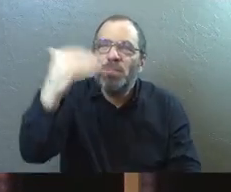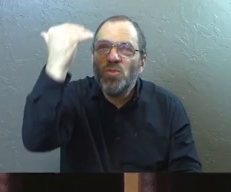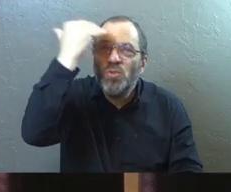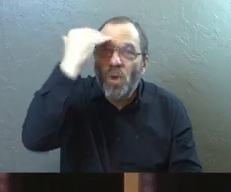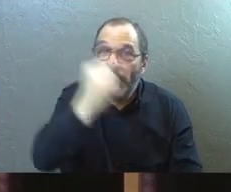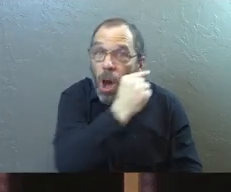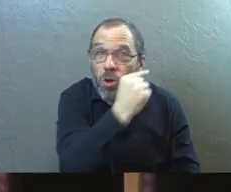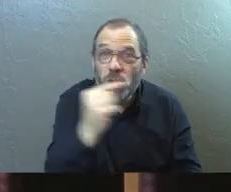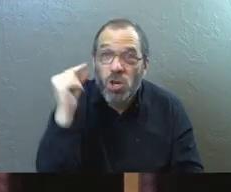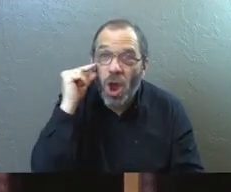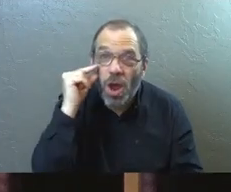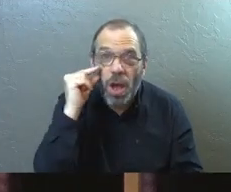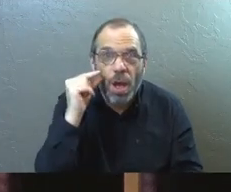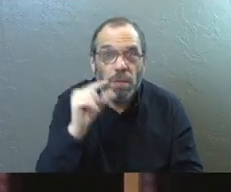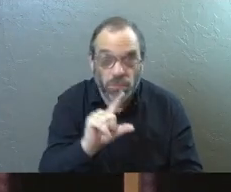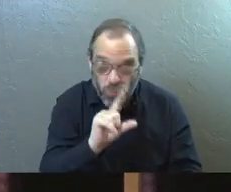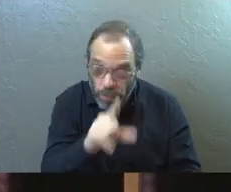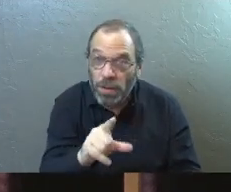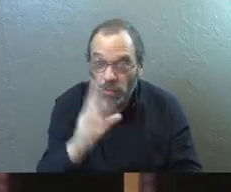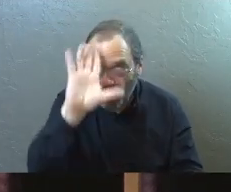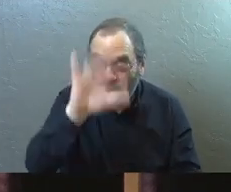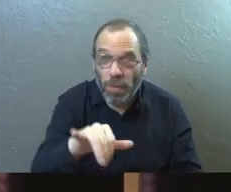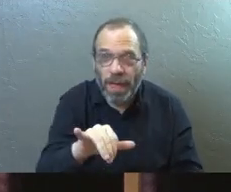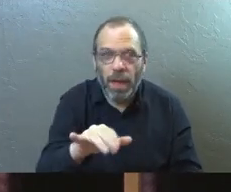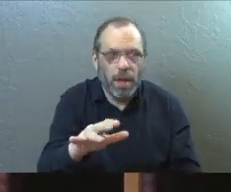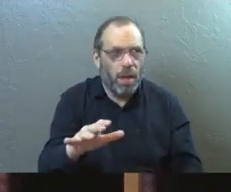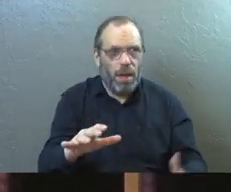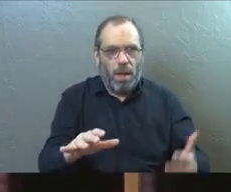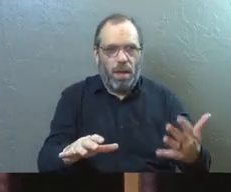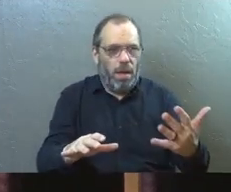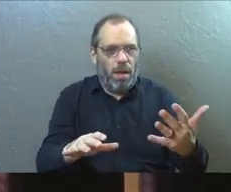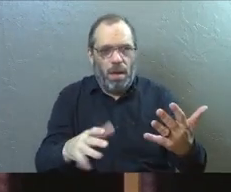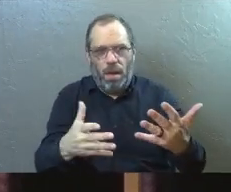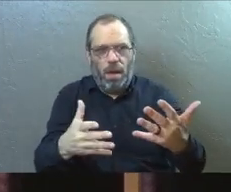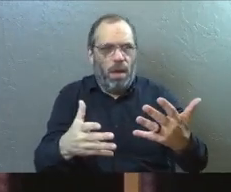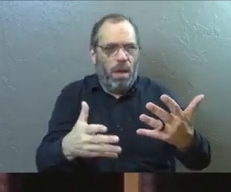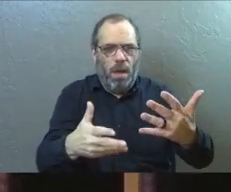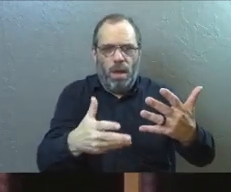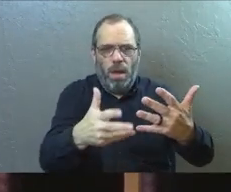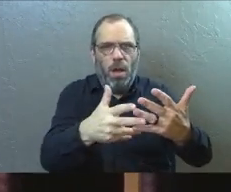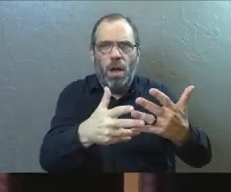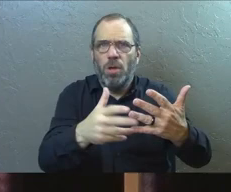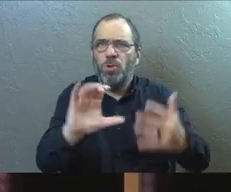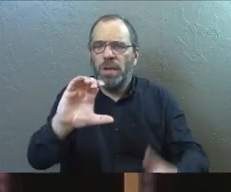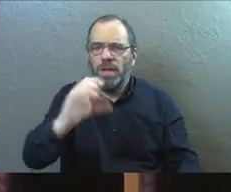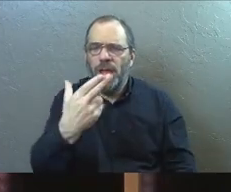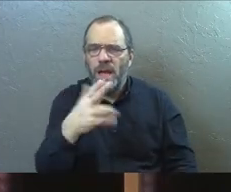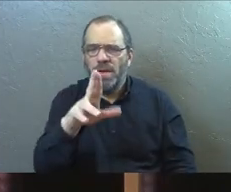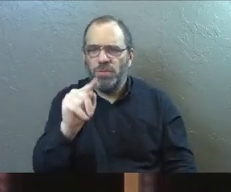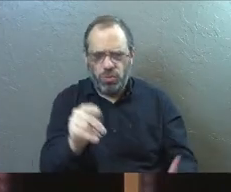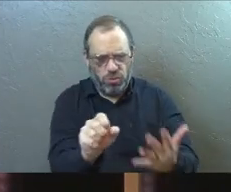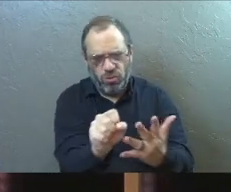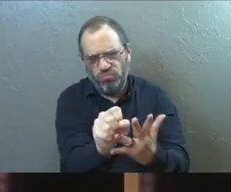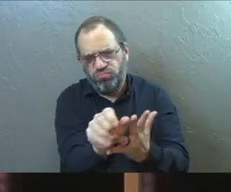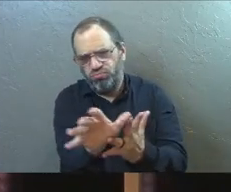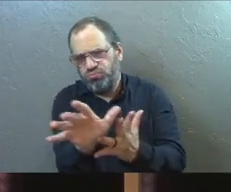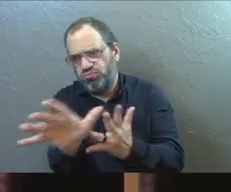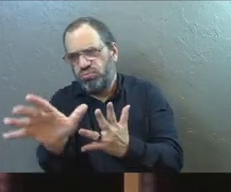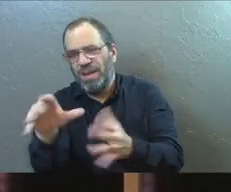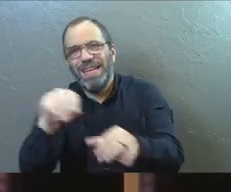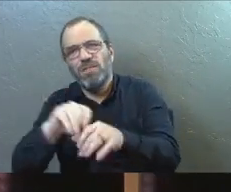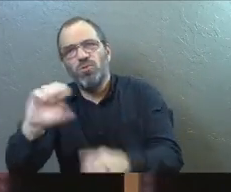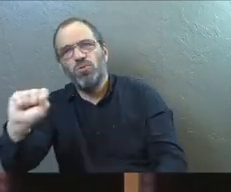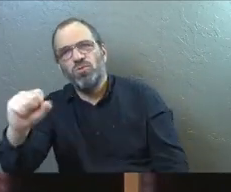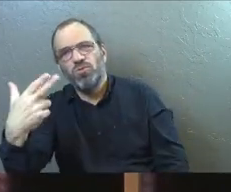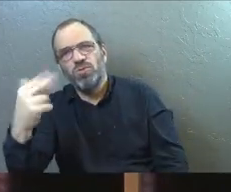enough about gardening to know that that's a very real thing. You can have shoots that are going off into the shade.